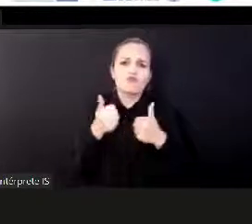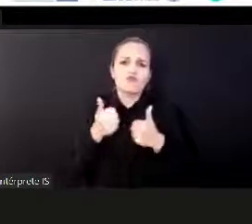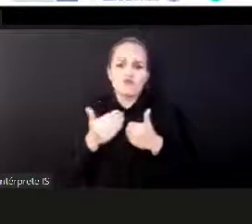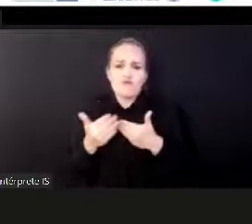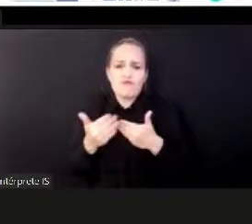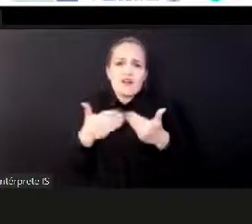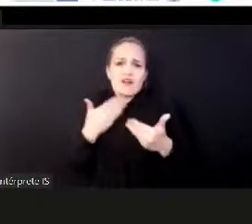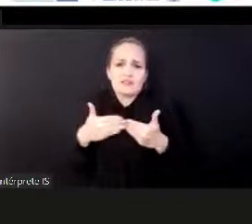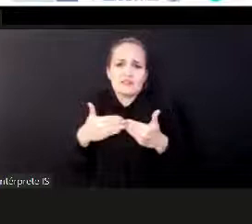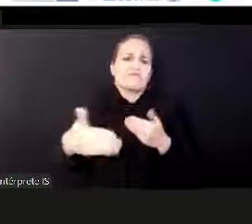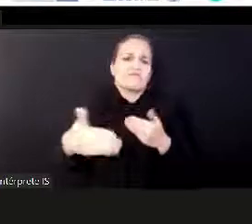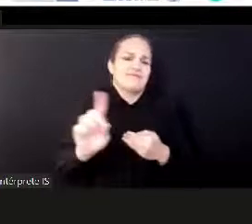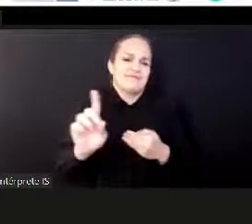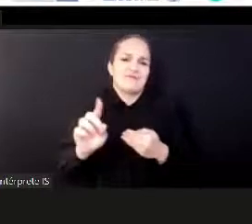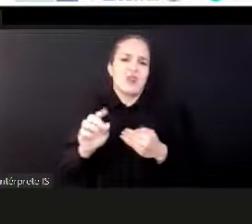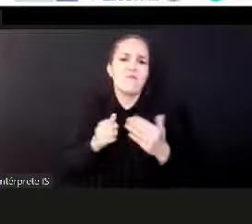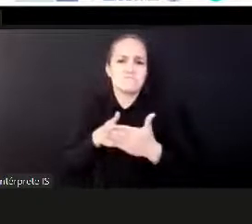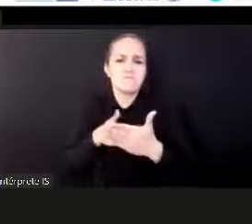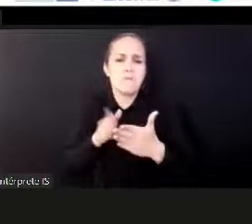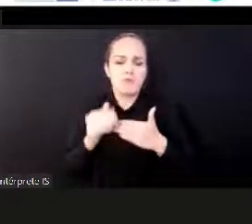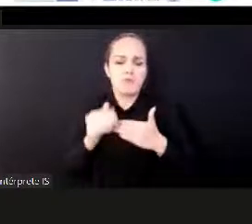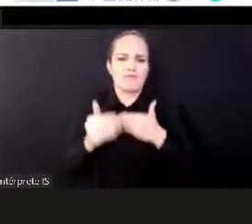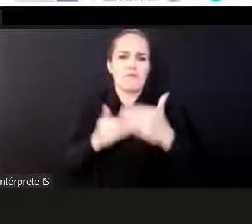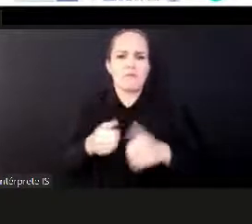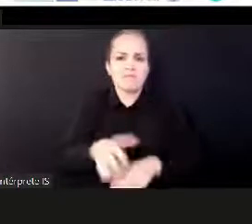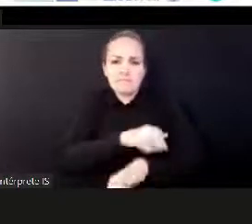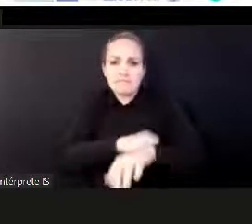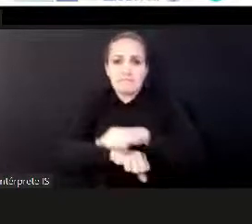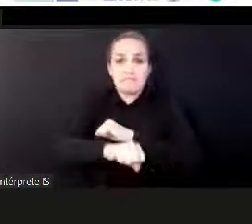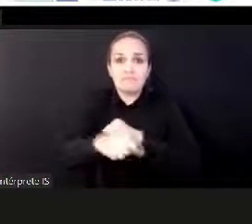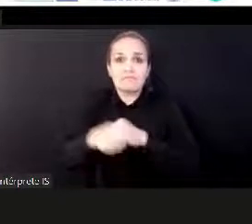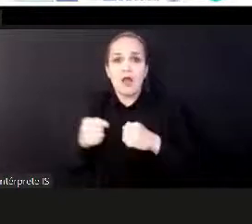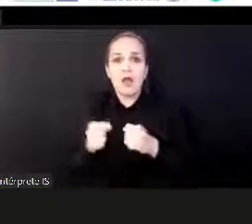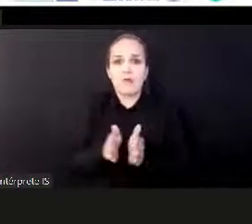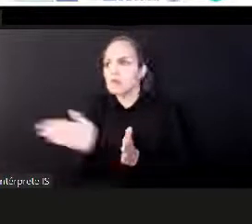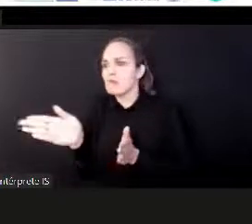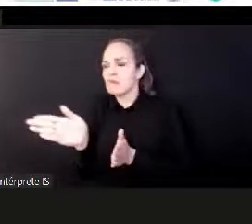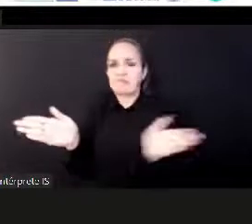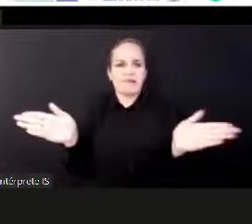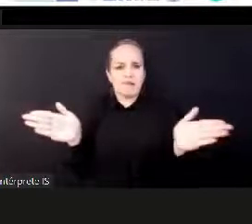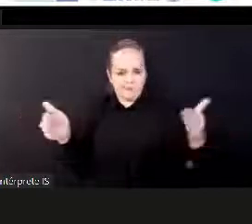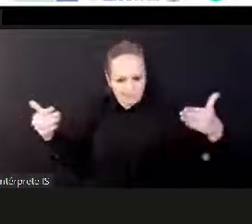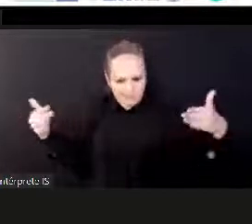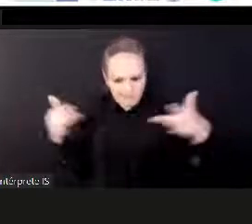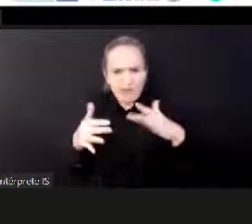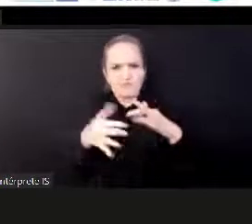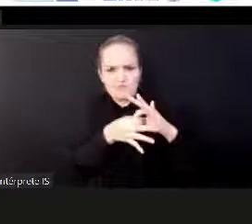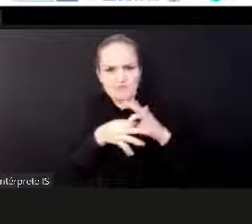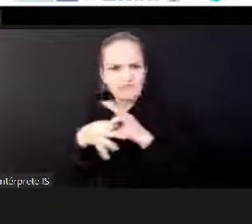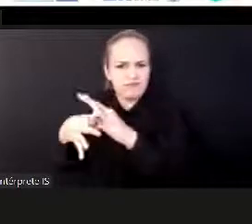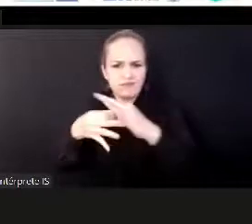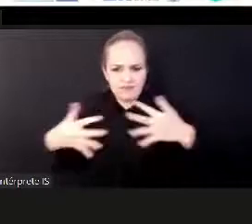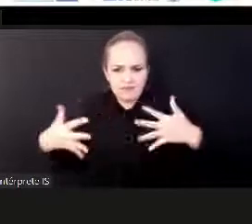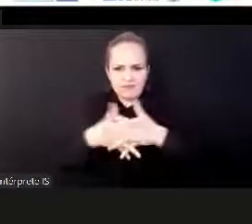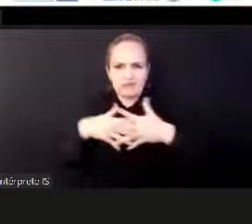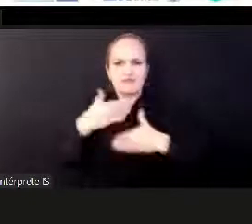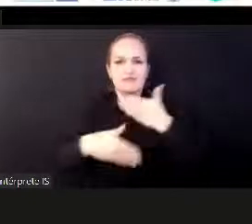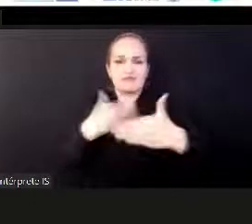connected. So on this note, once again, I want to thank you very much. And